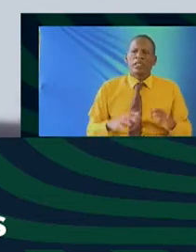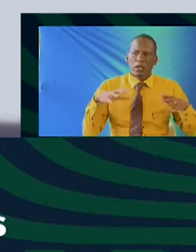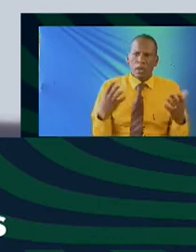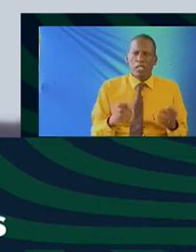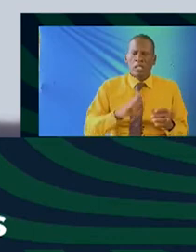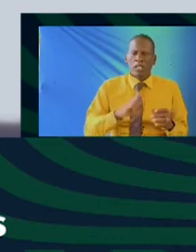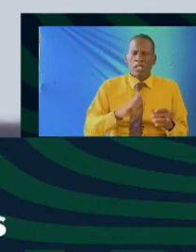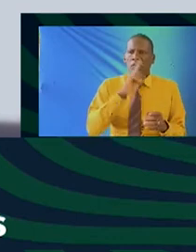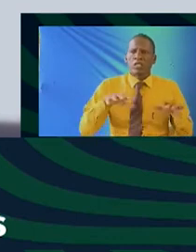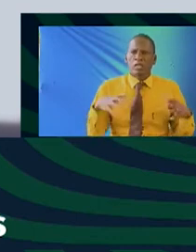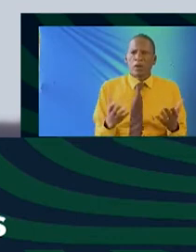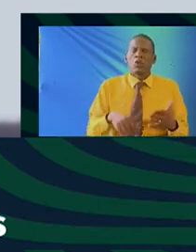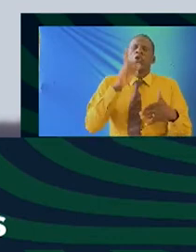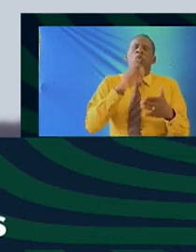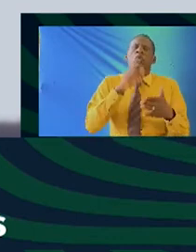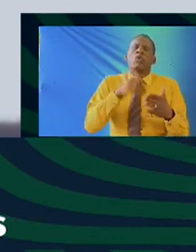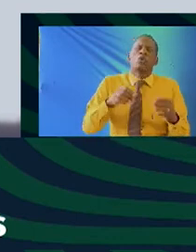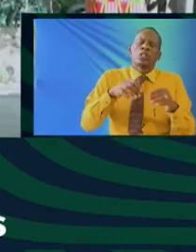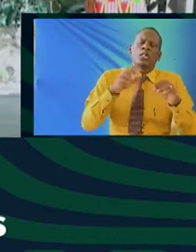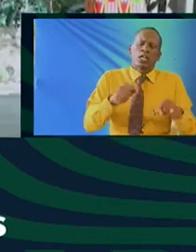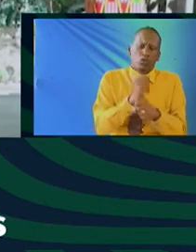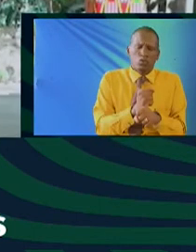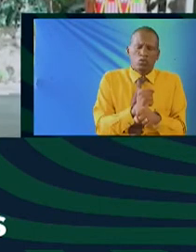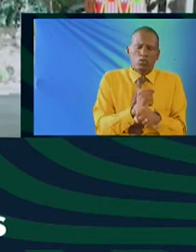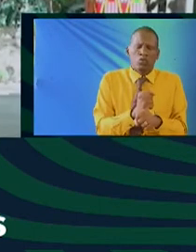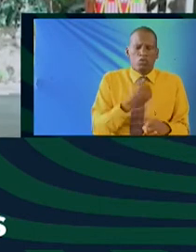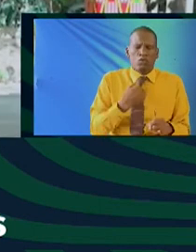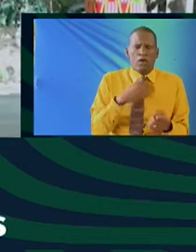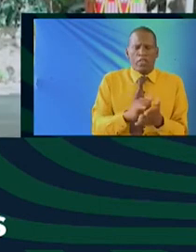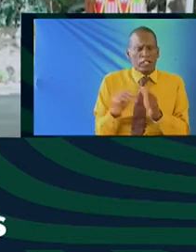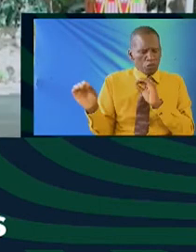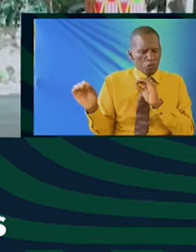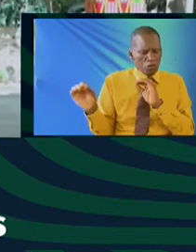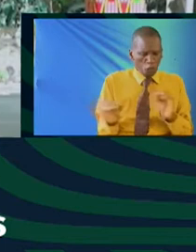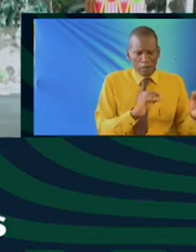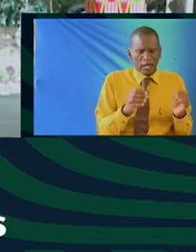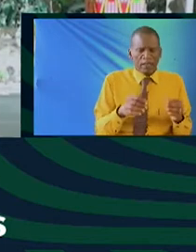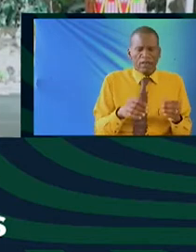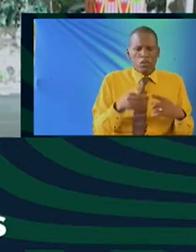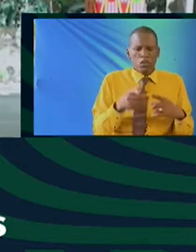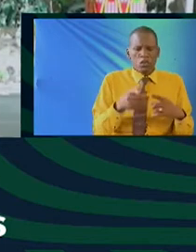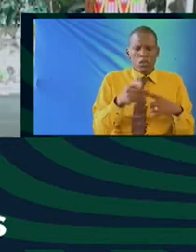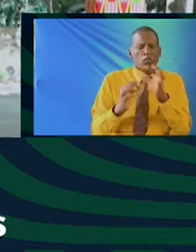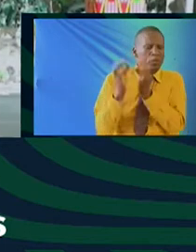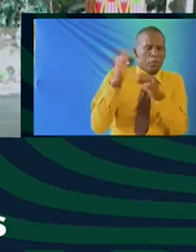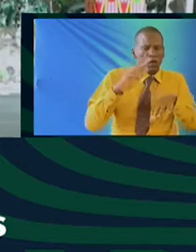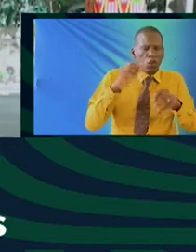had is on what will it take to have that shift in the tide from